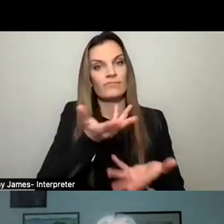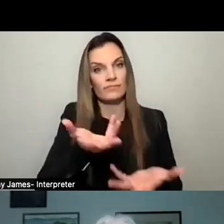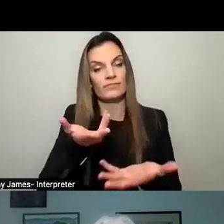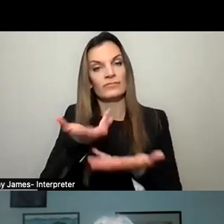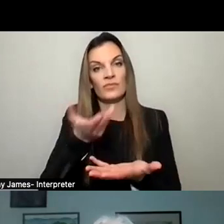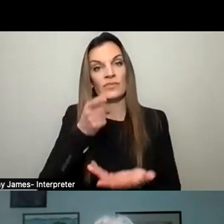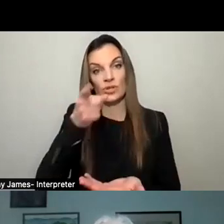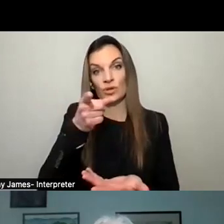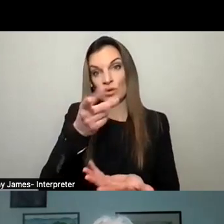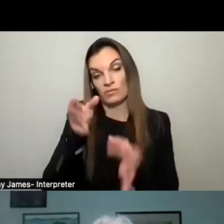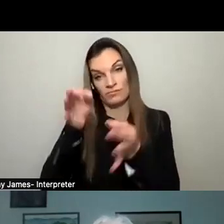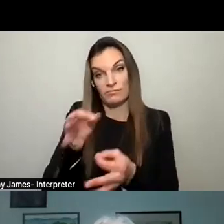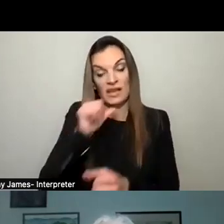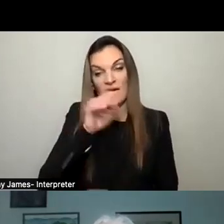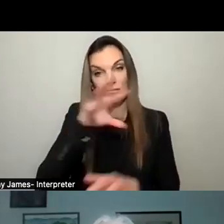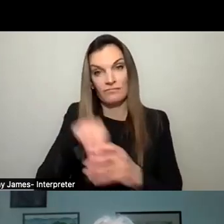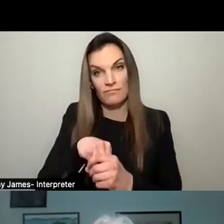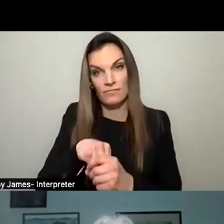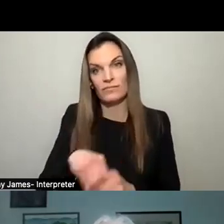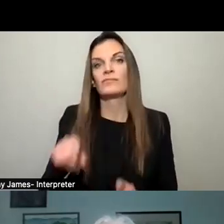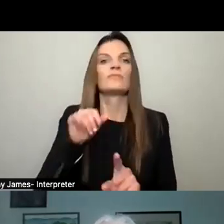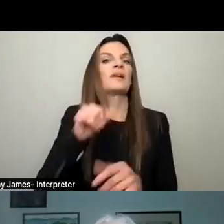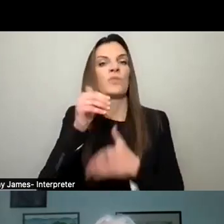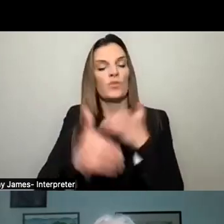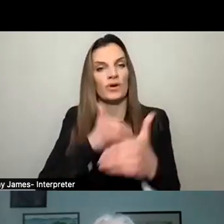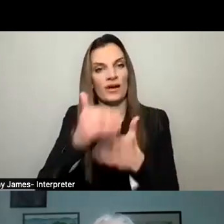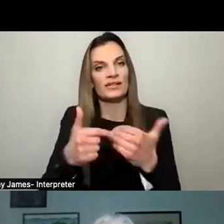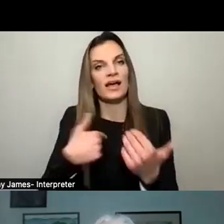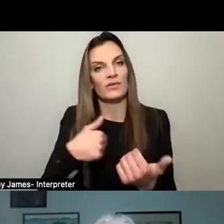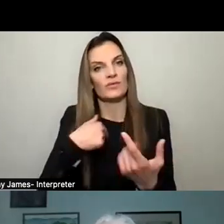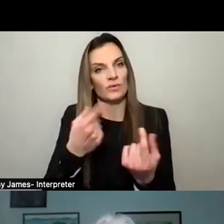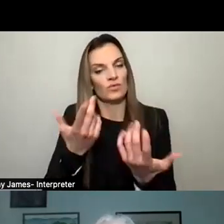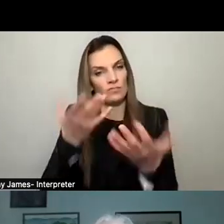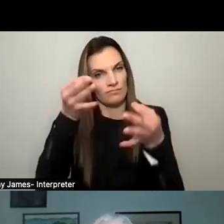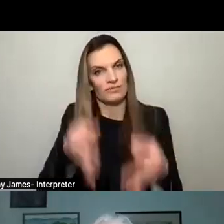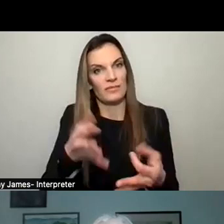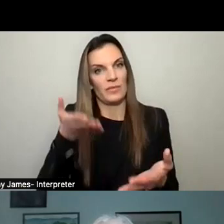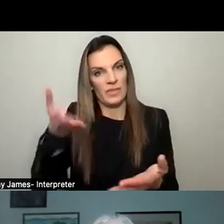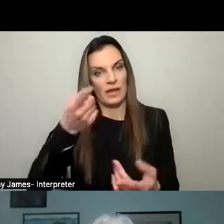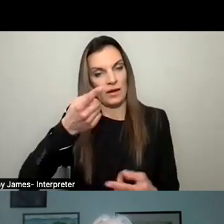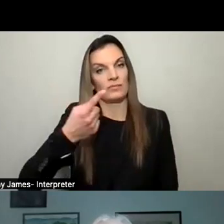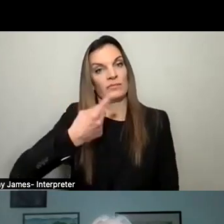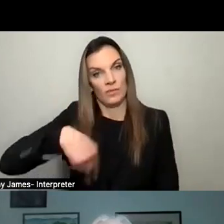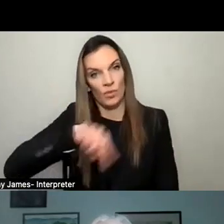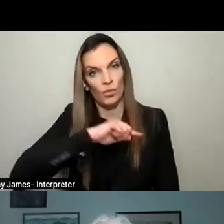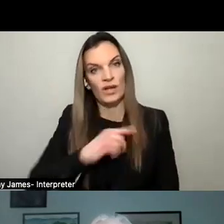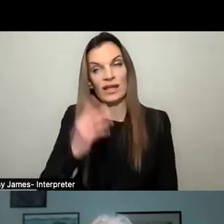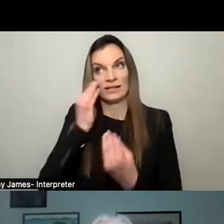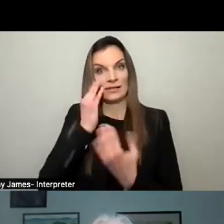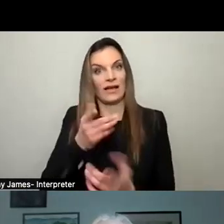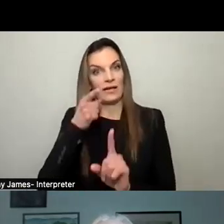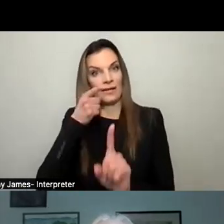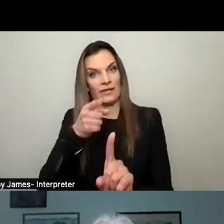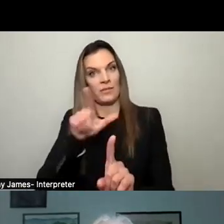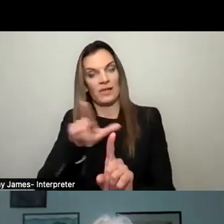you chose not to be part of, but in a process that we went through to decide what's going to be there. We tell the LDC what